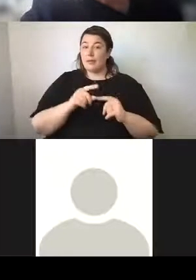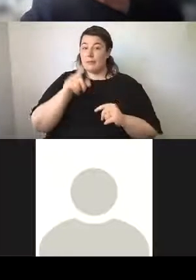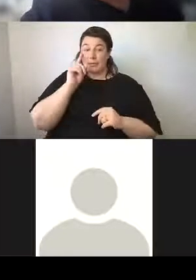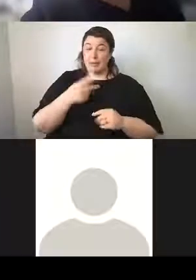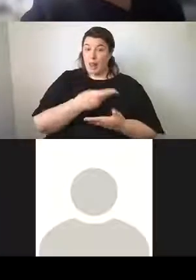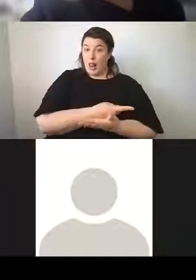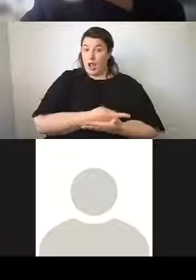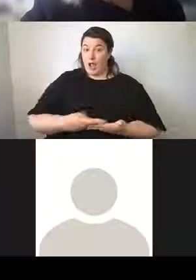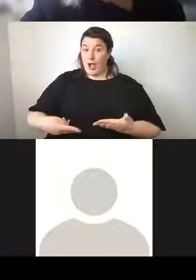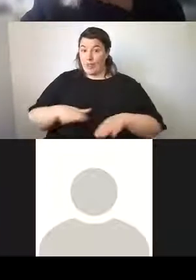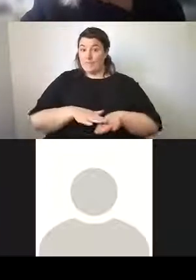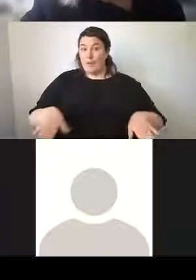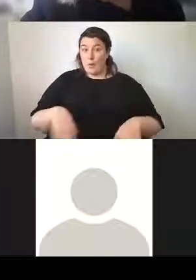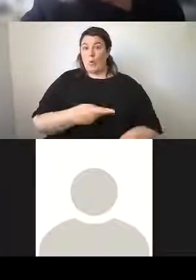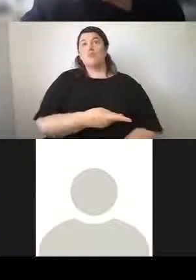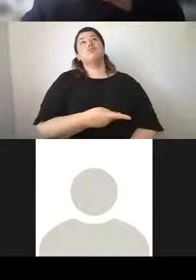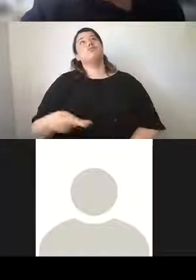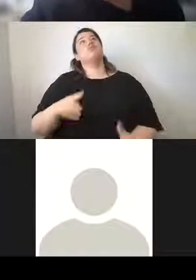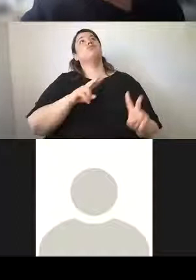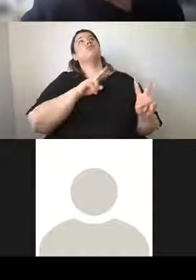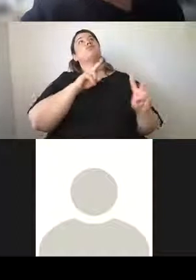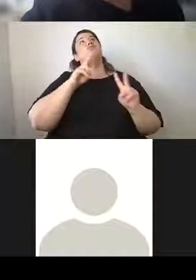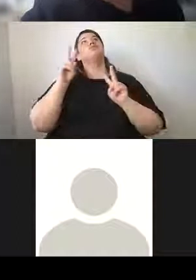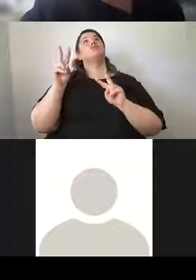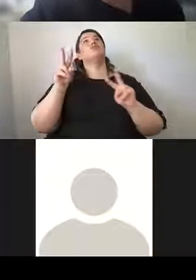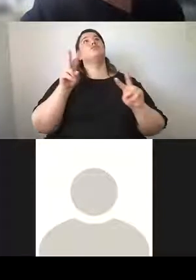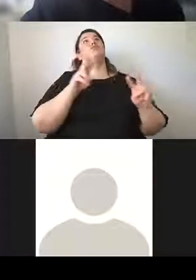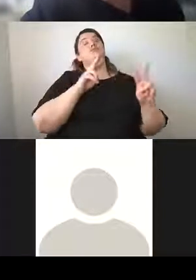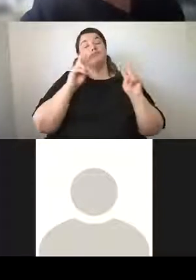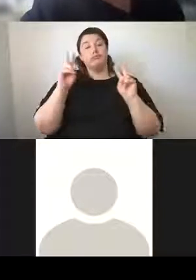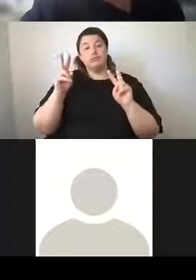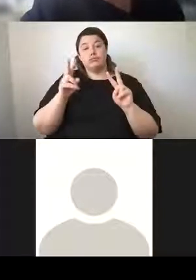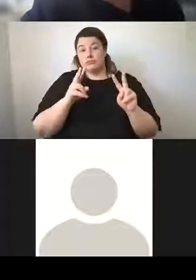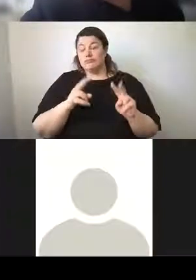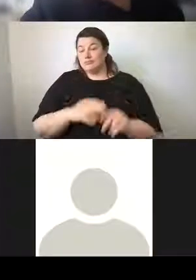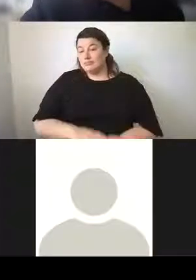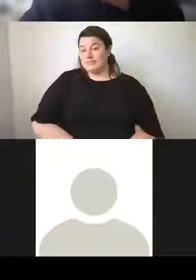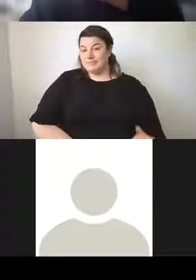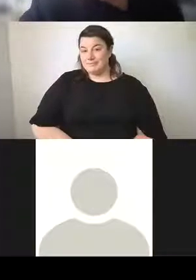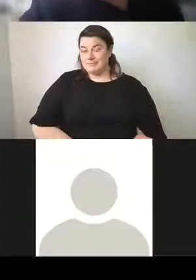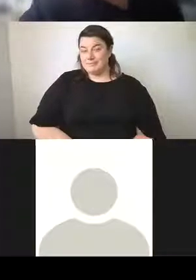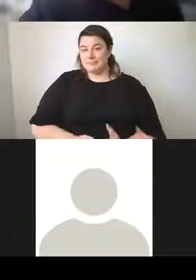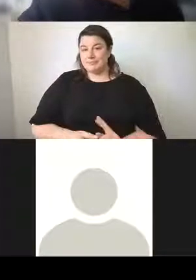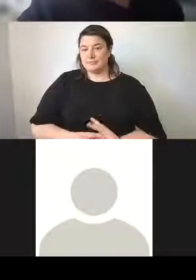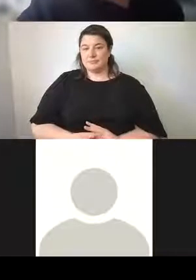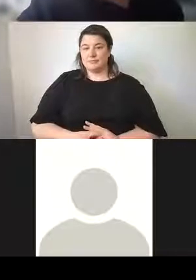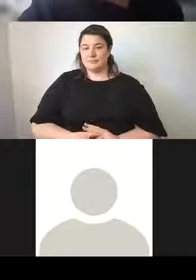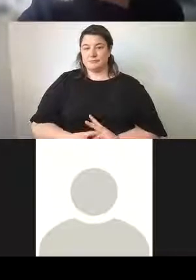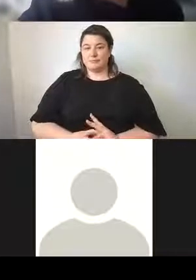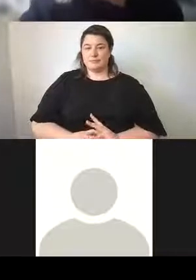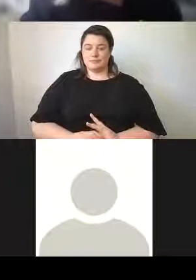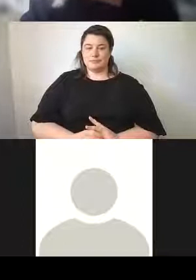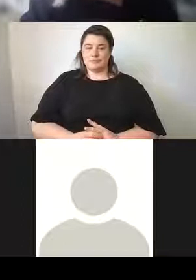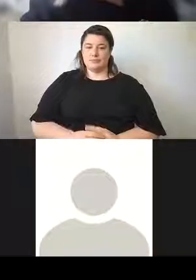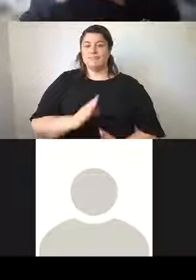floor in the vestibule on open days to capture views like this one. On the